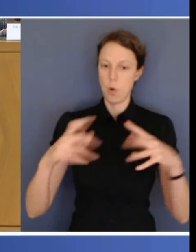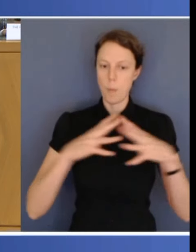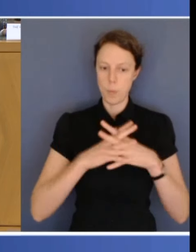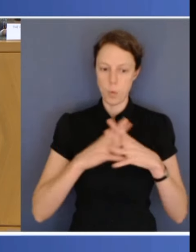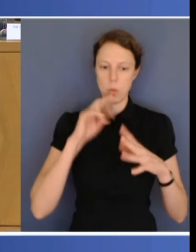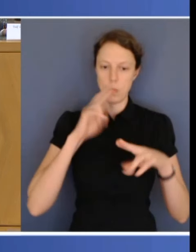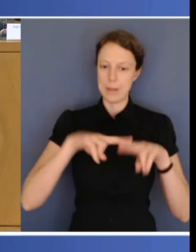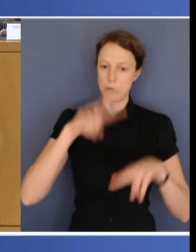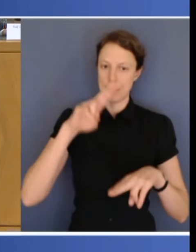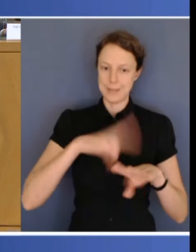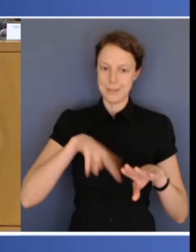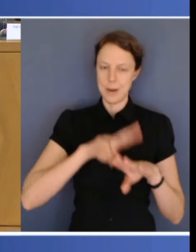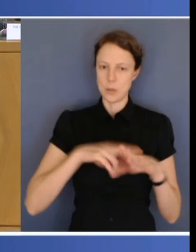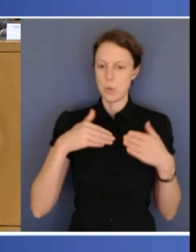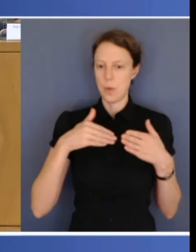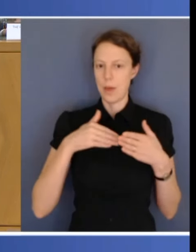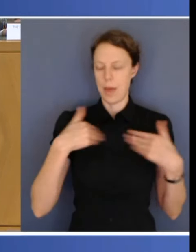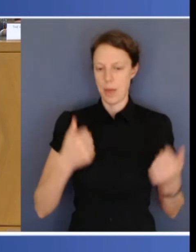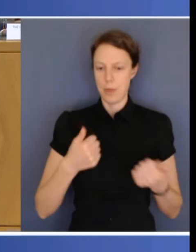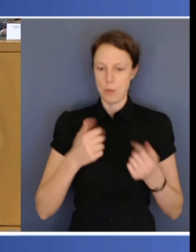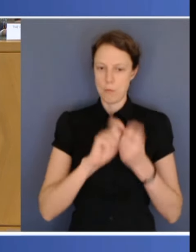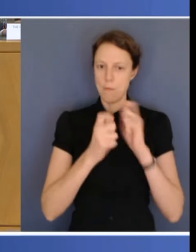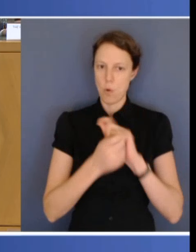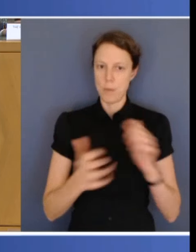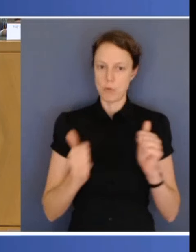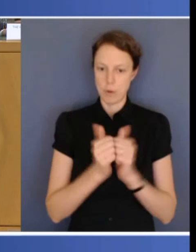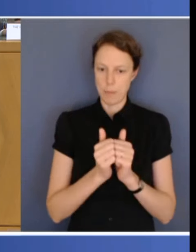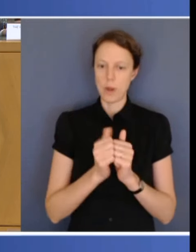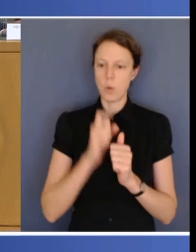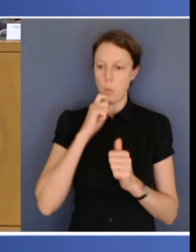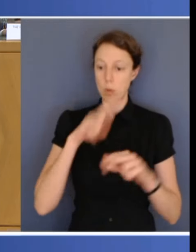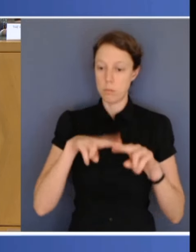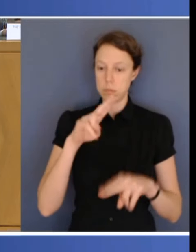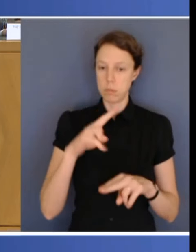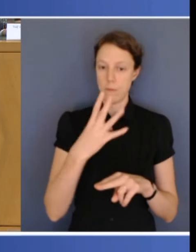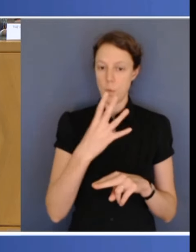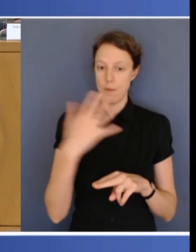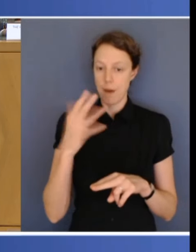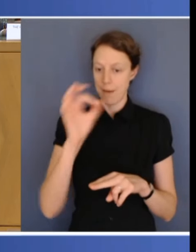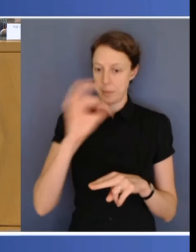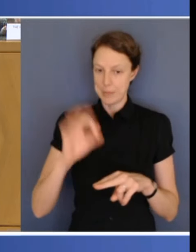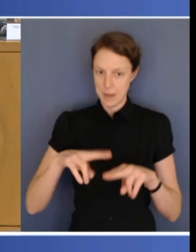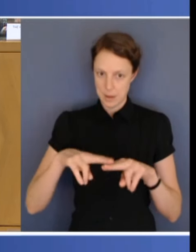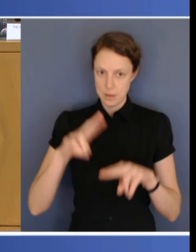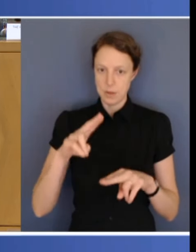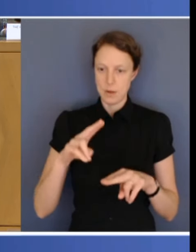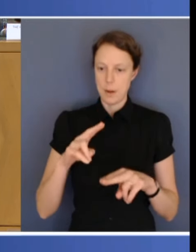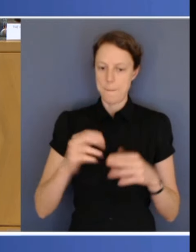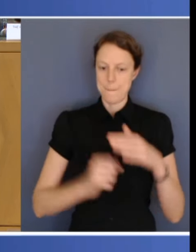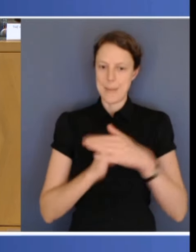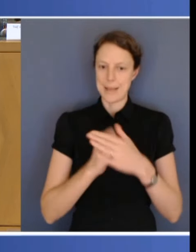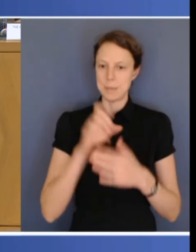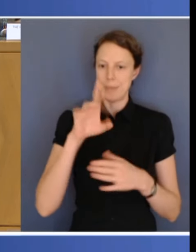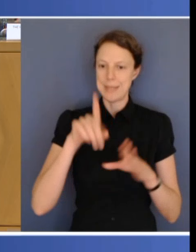to 45 per cent over a maximum of a 10-year path from the 1st of July 2025,